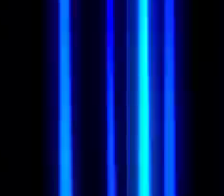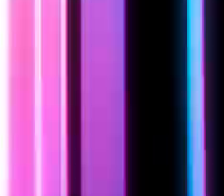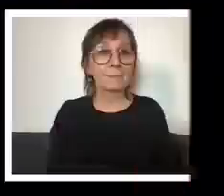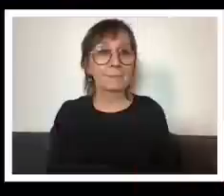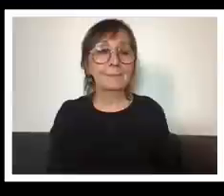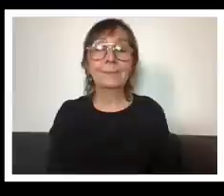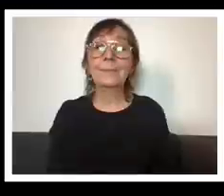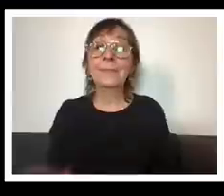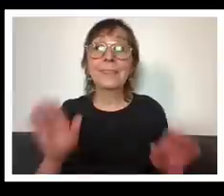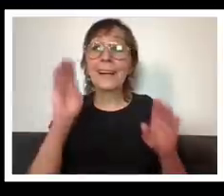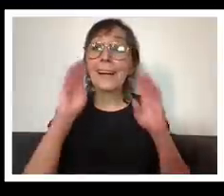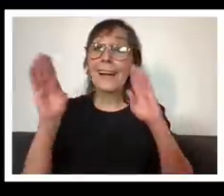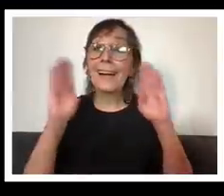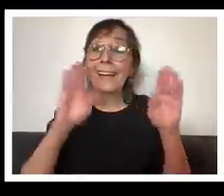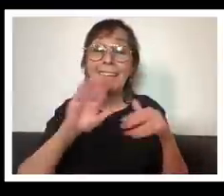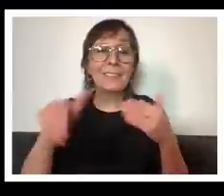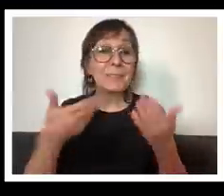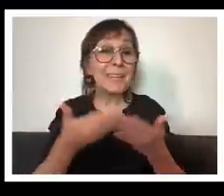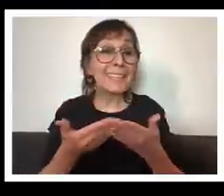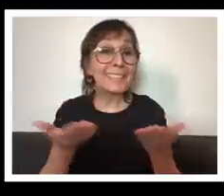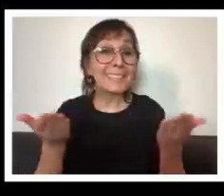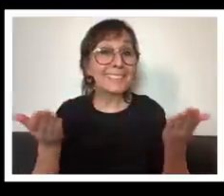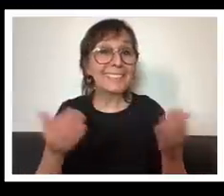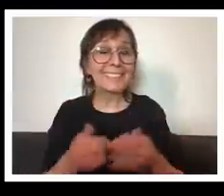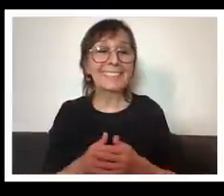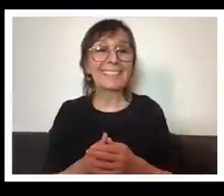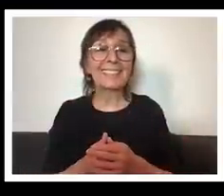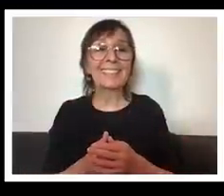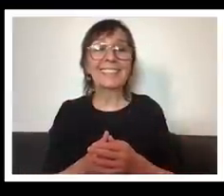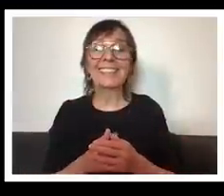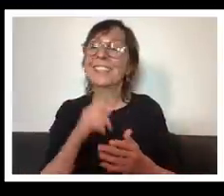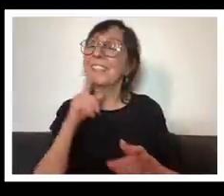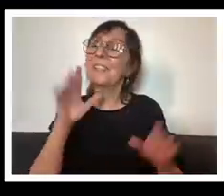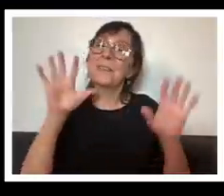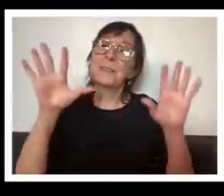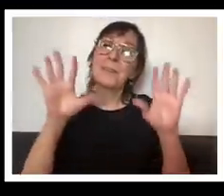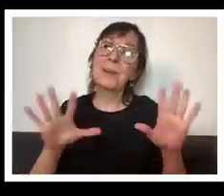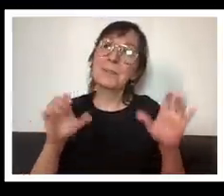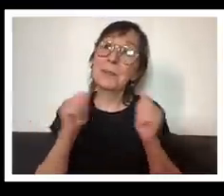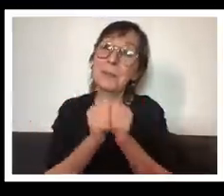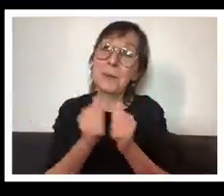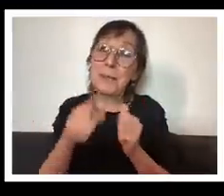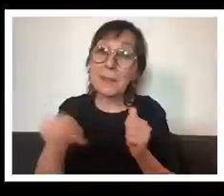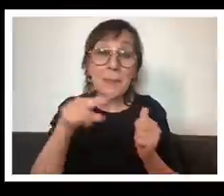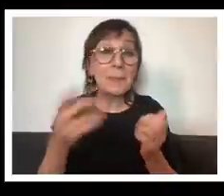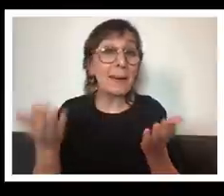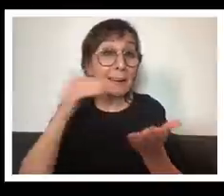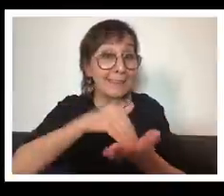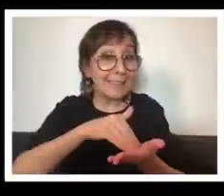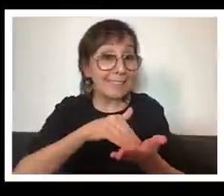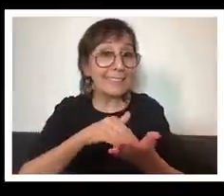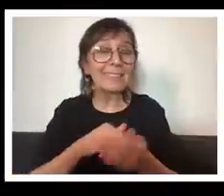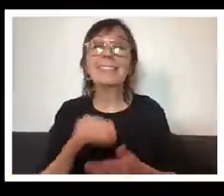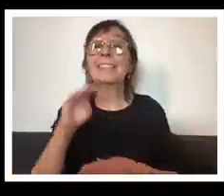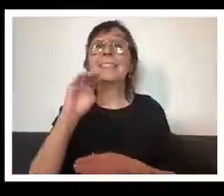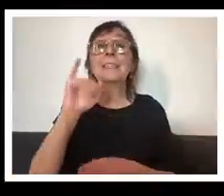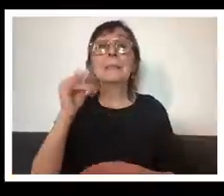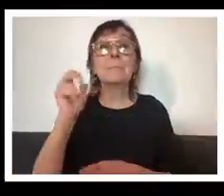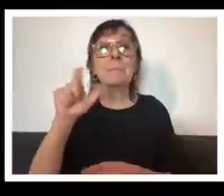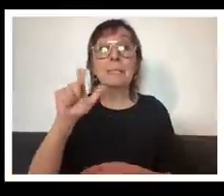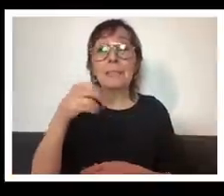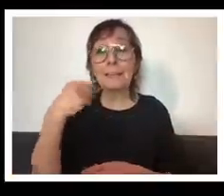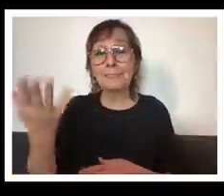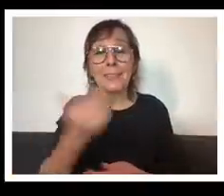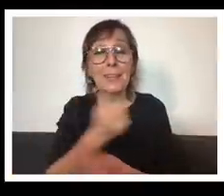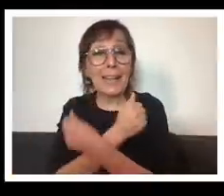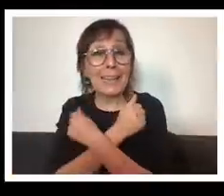hi everybody it is wonderful to be with you again michelle sends her love